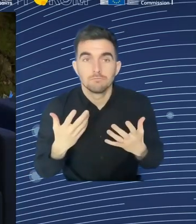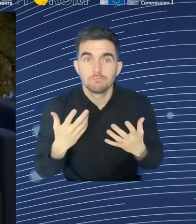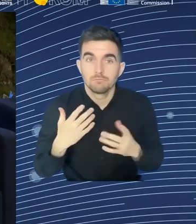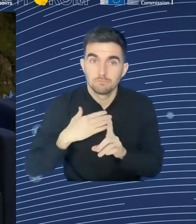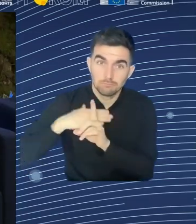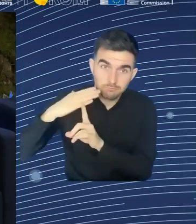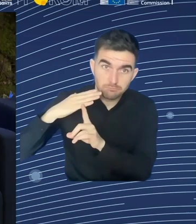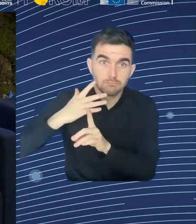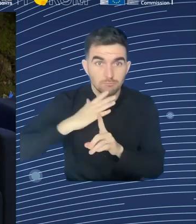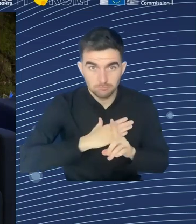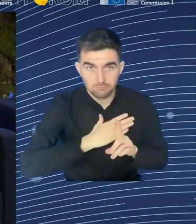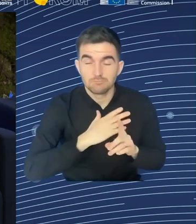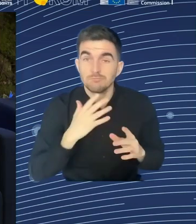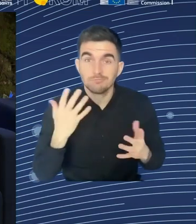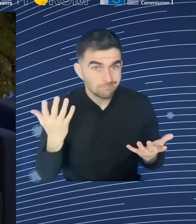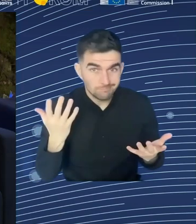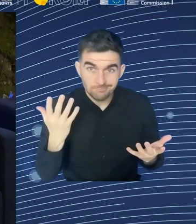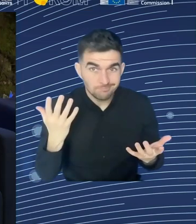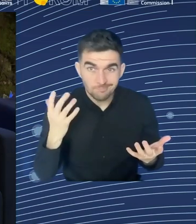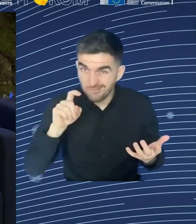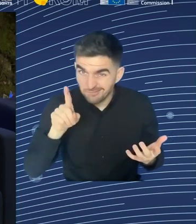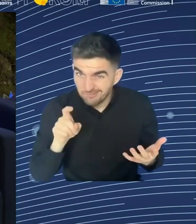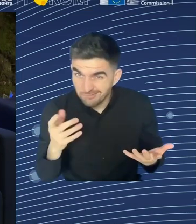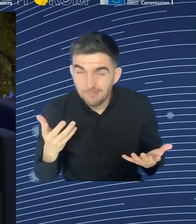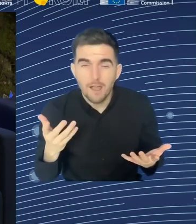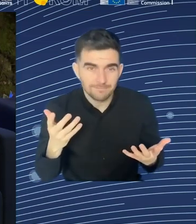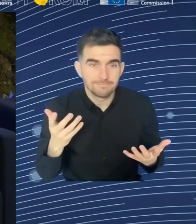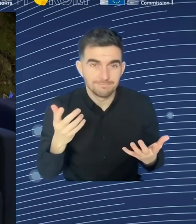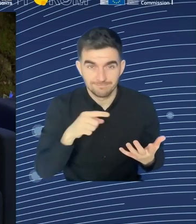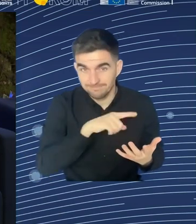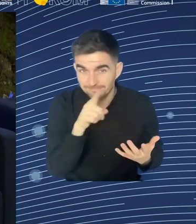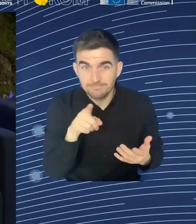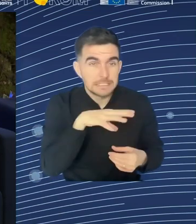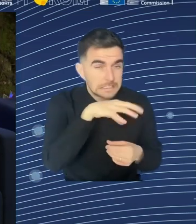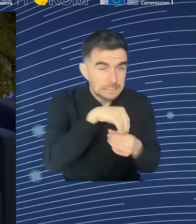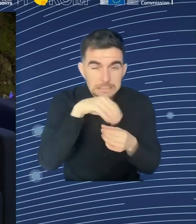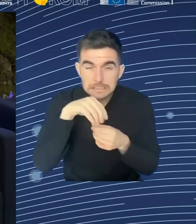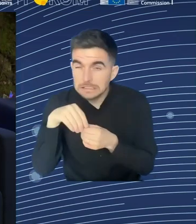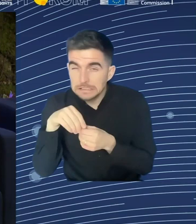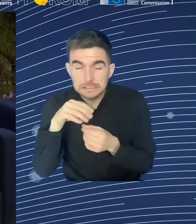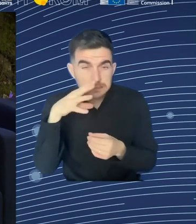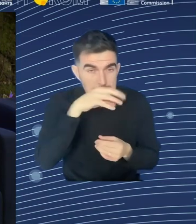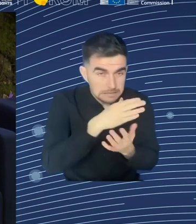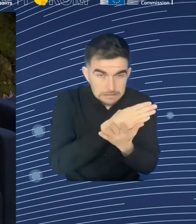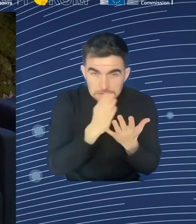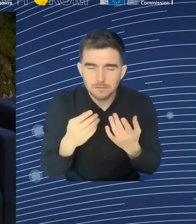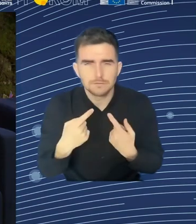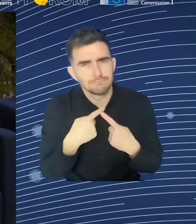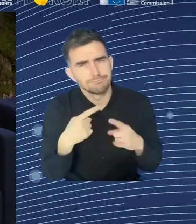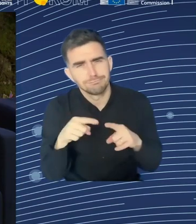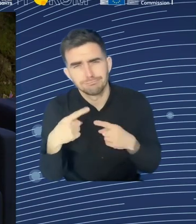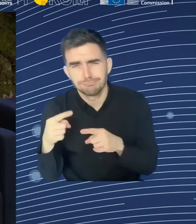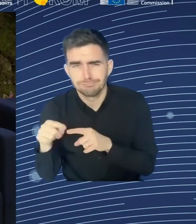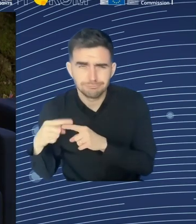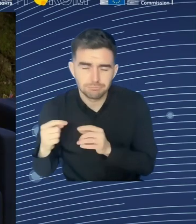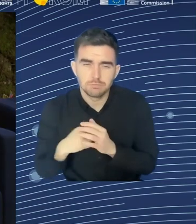and the document says that labor shortage is in ICT occupations, but much more in the low-skilled occupations.